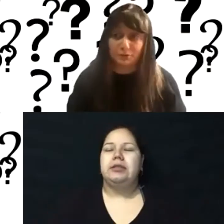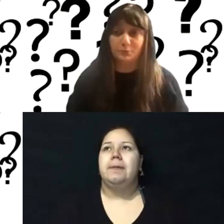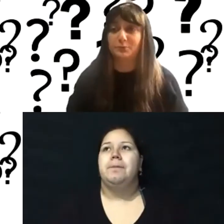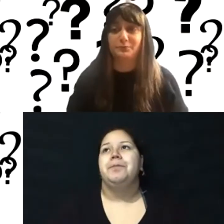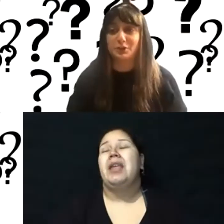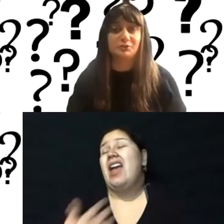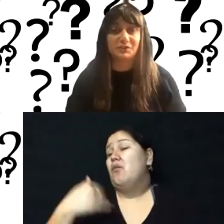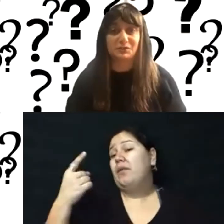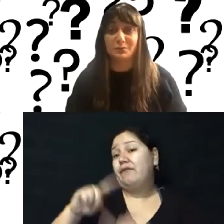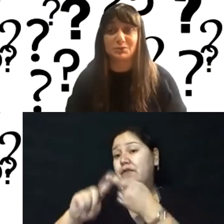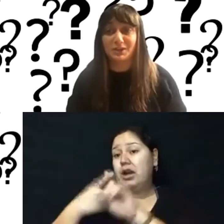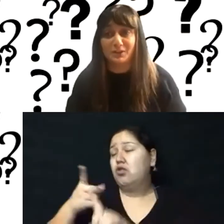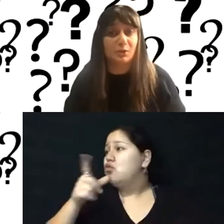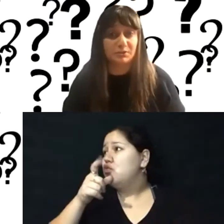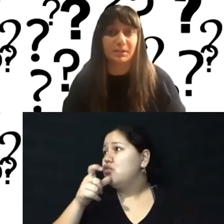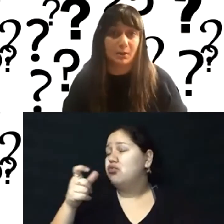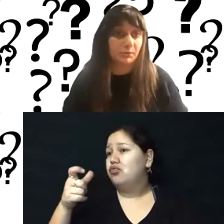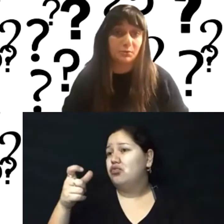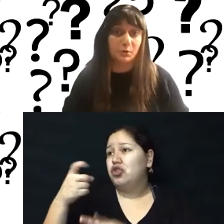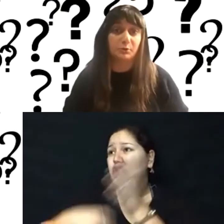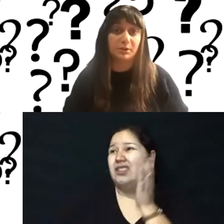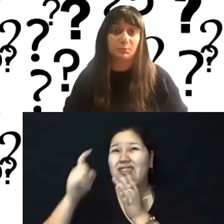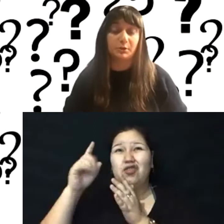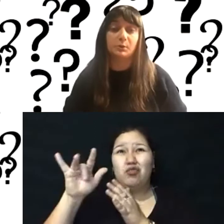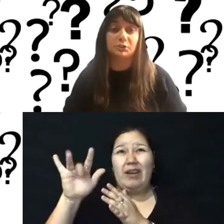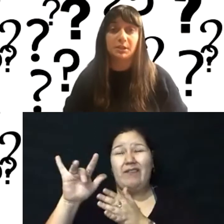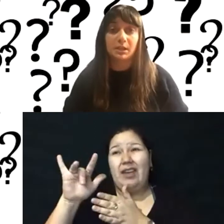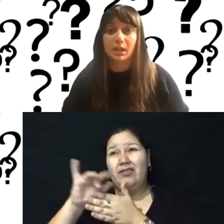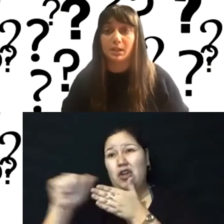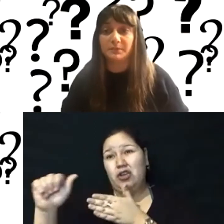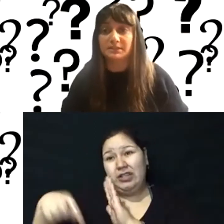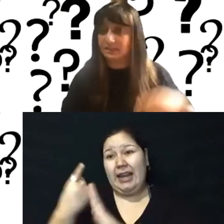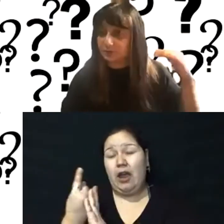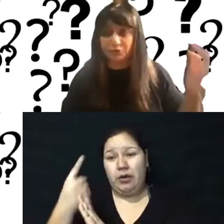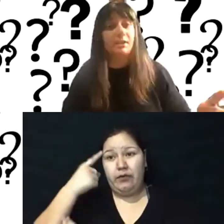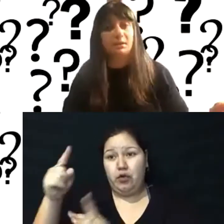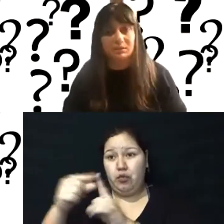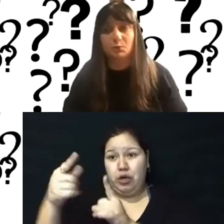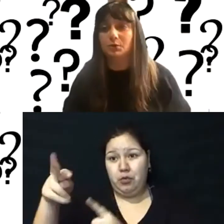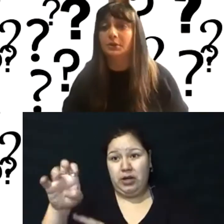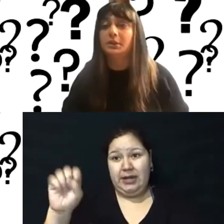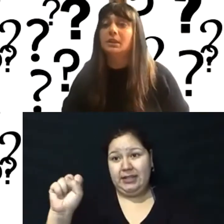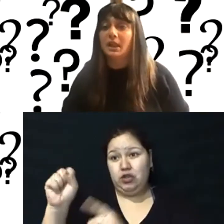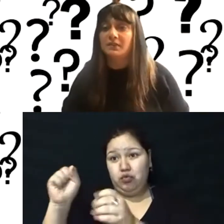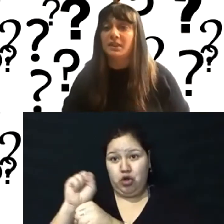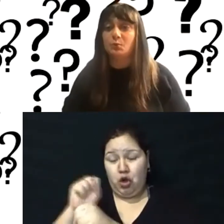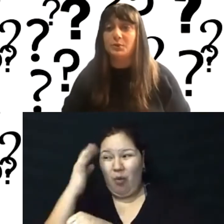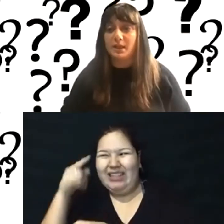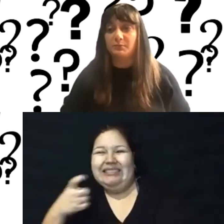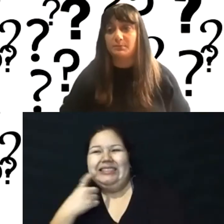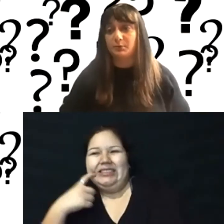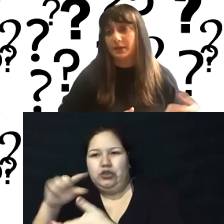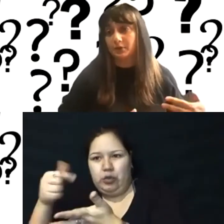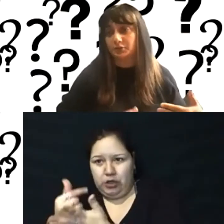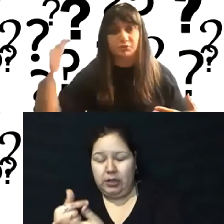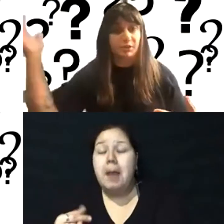friend who charges as low as $25 an hour to do WordPress work, which, um, cause he's straight out of school. And then we